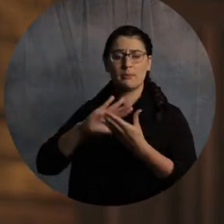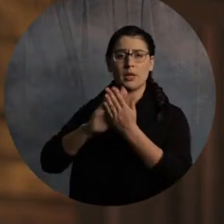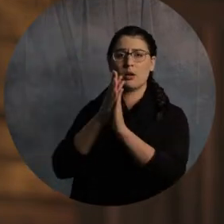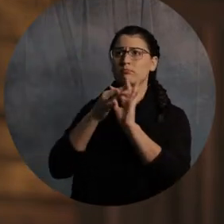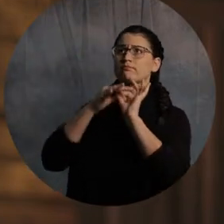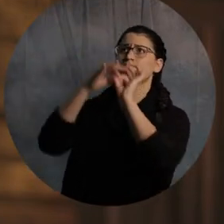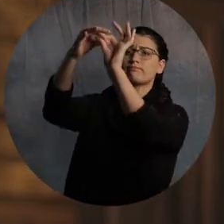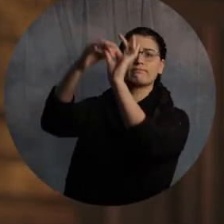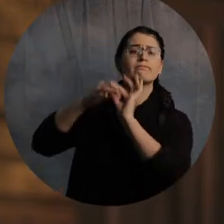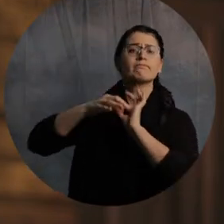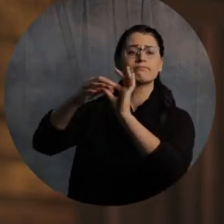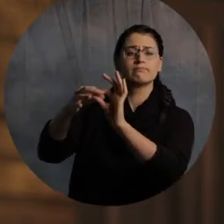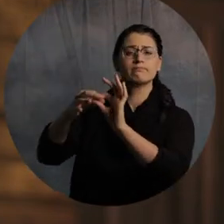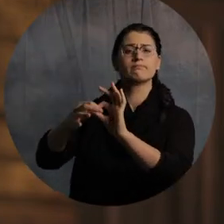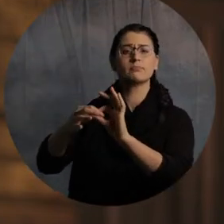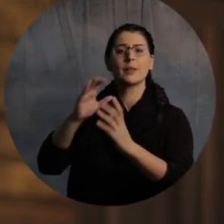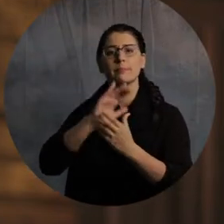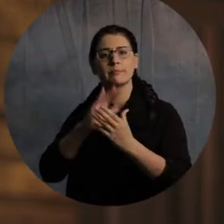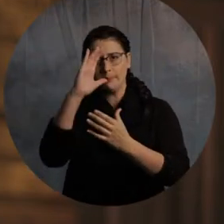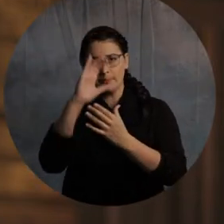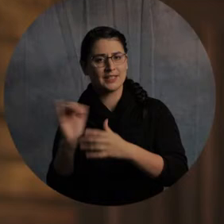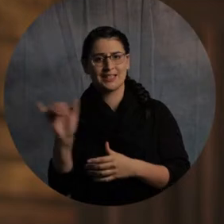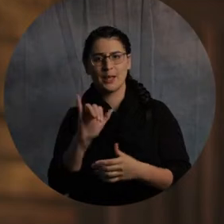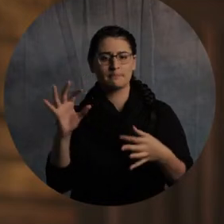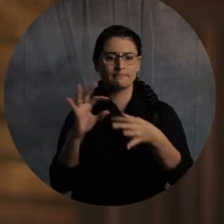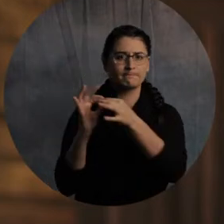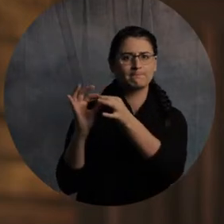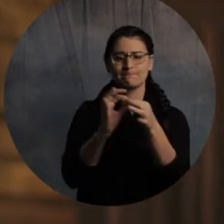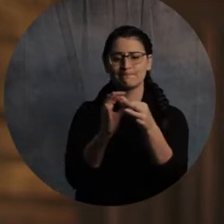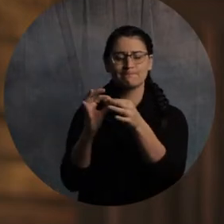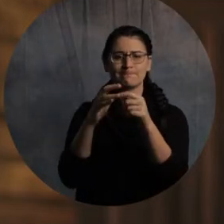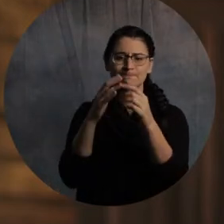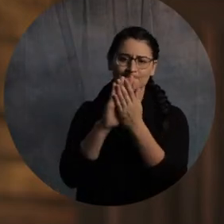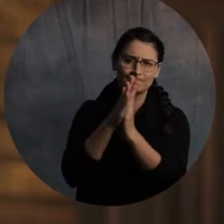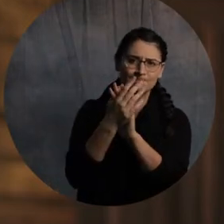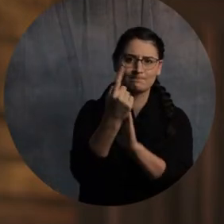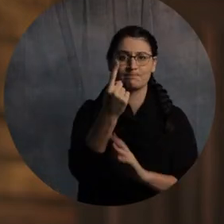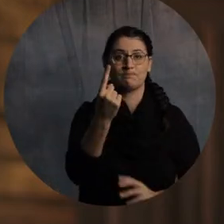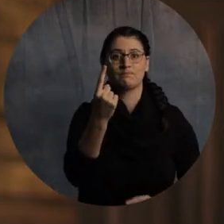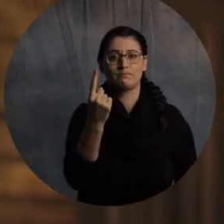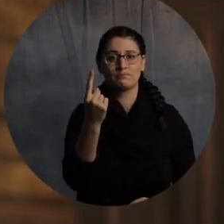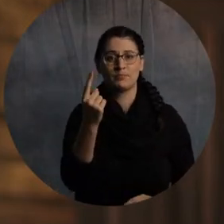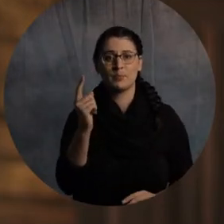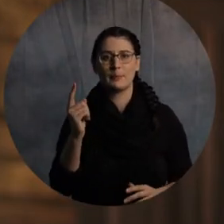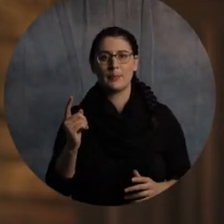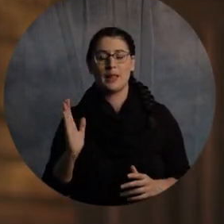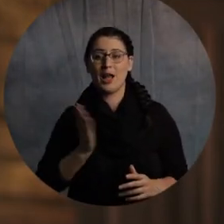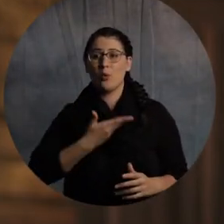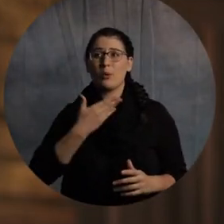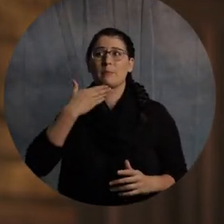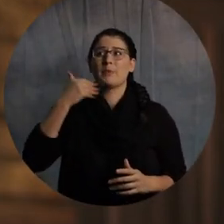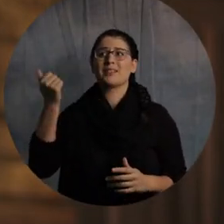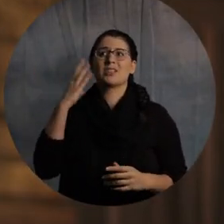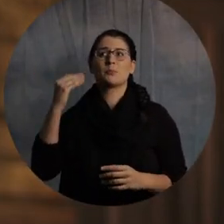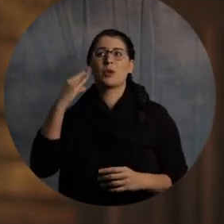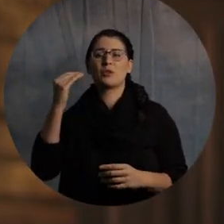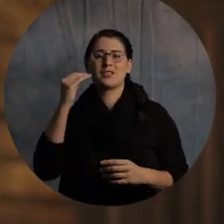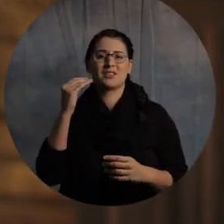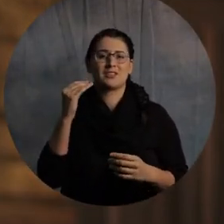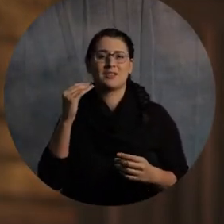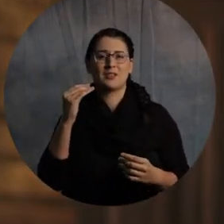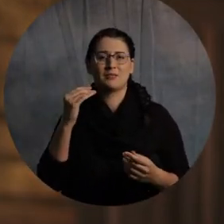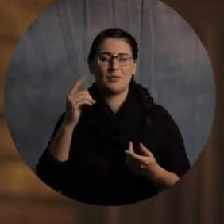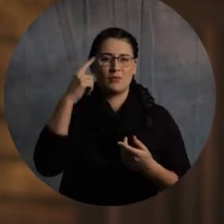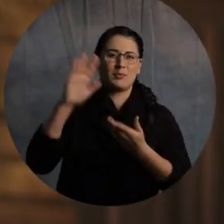God did not make people to live on their own. And the greatest us that you'll ever have is in marriage. I mean, I love my